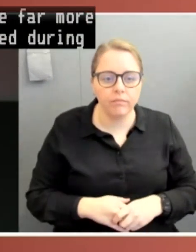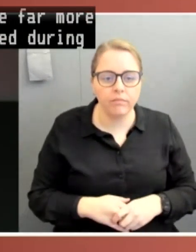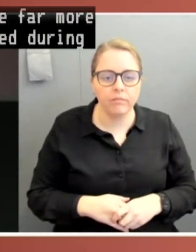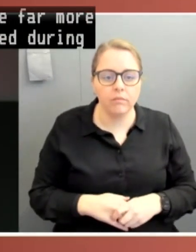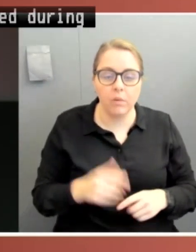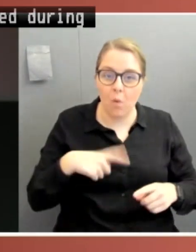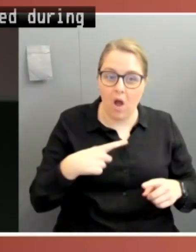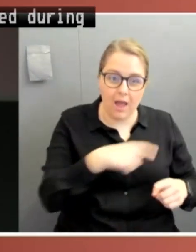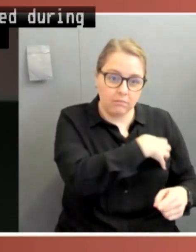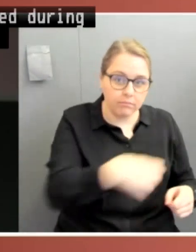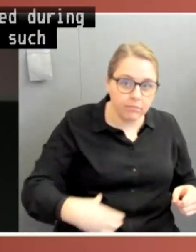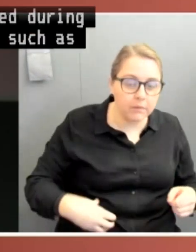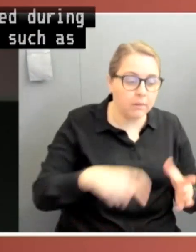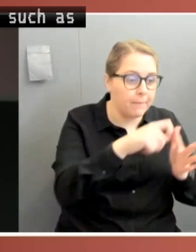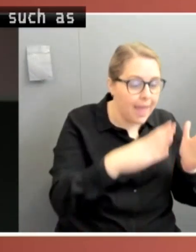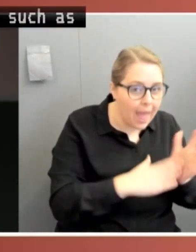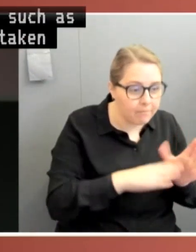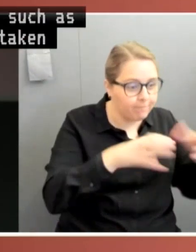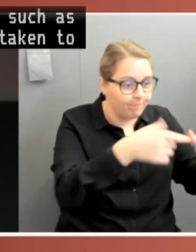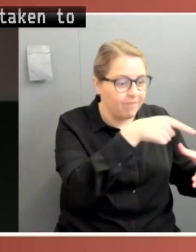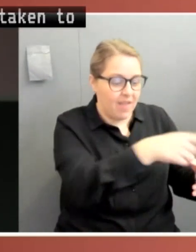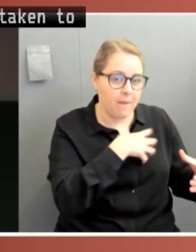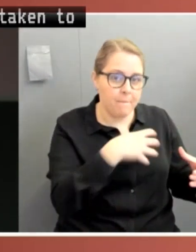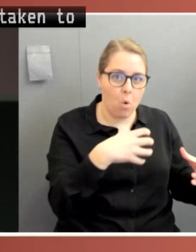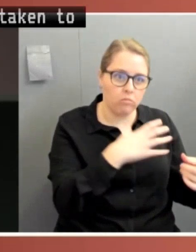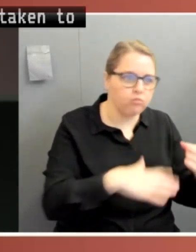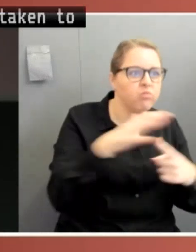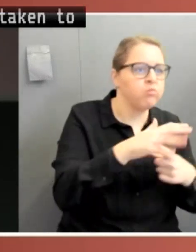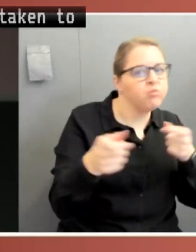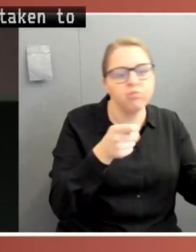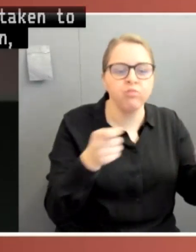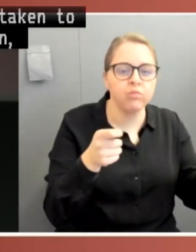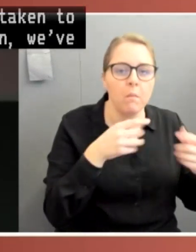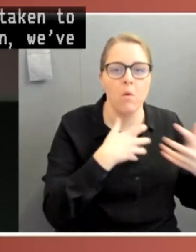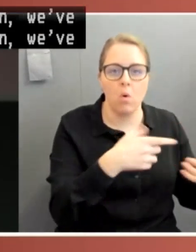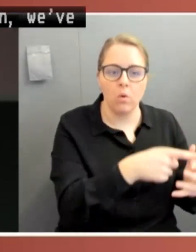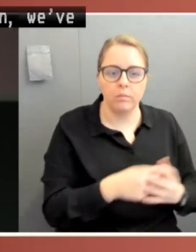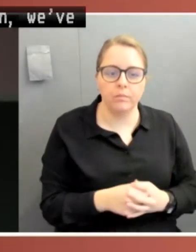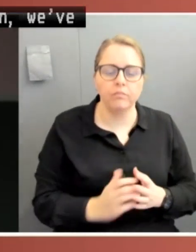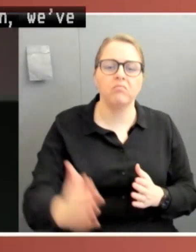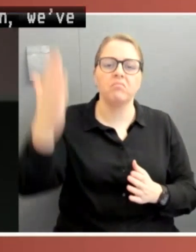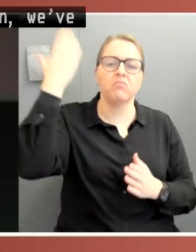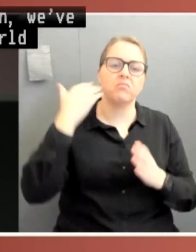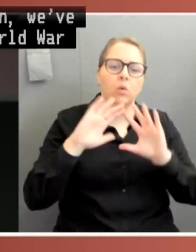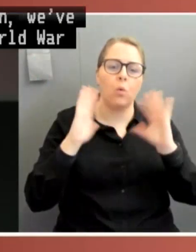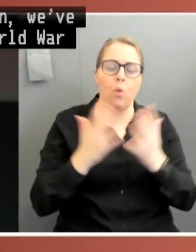taken to much greater heights. And again, we've seen this before during World War II in particular, but also World War I. But this pandemic was